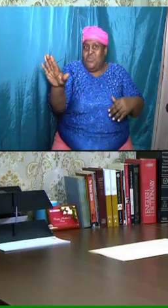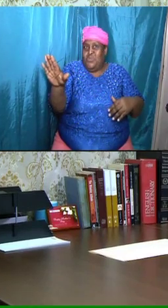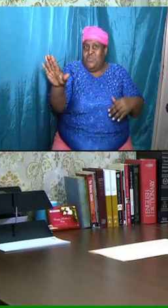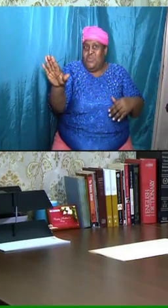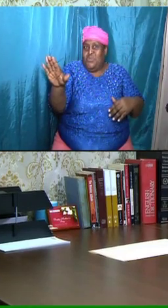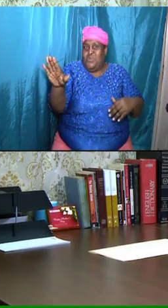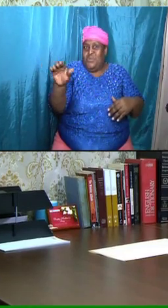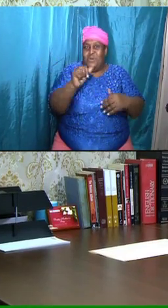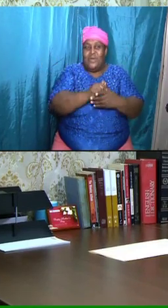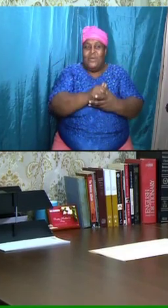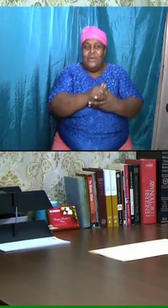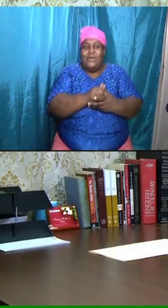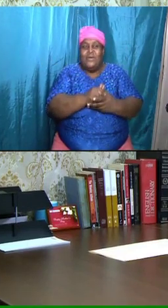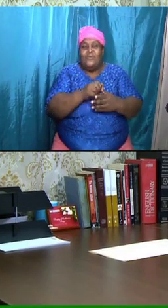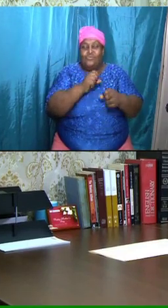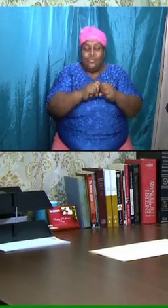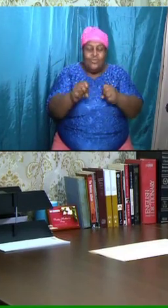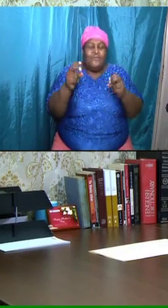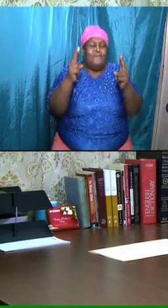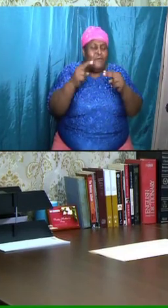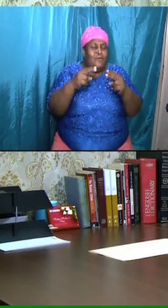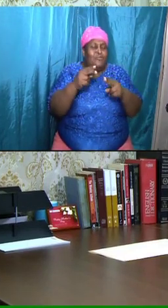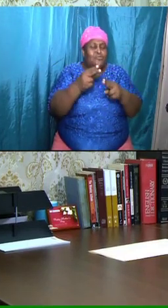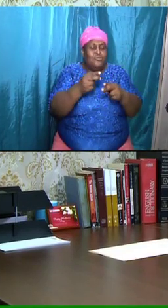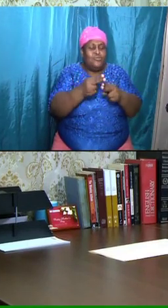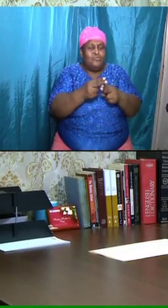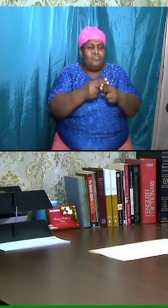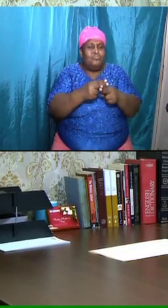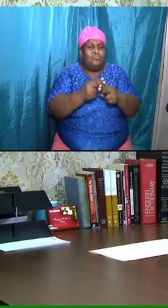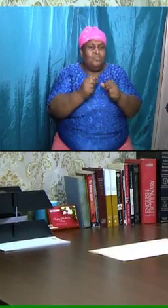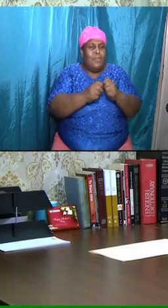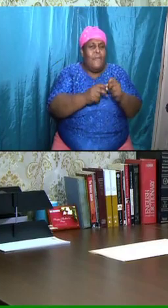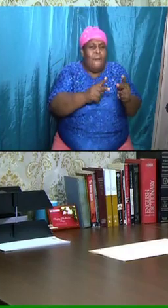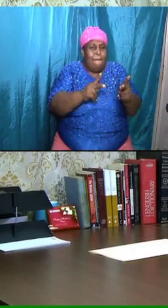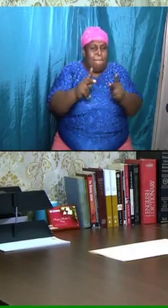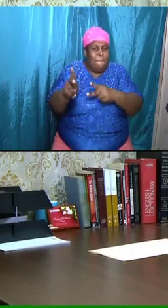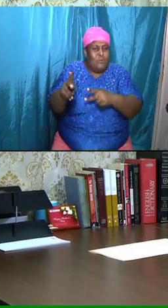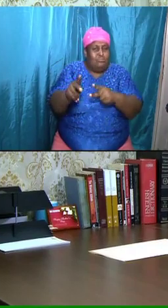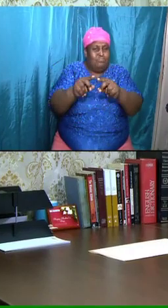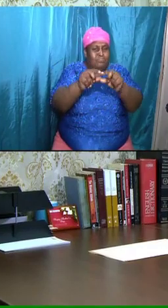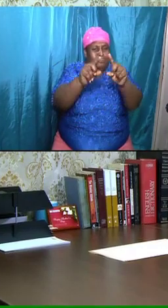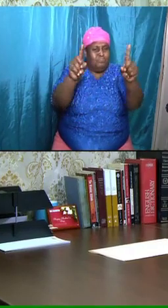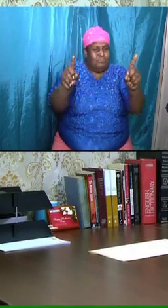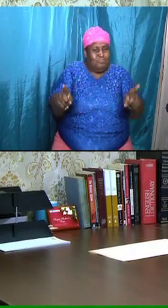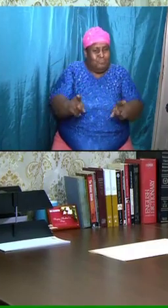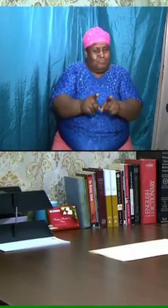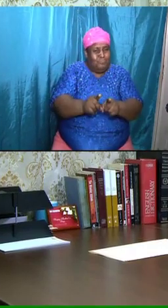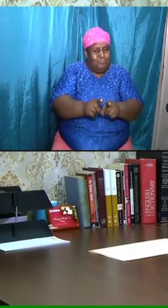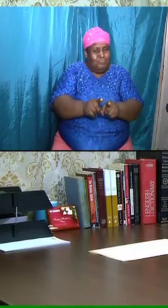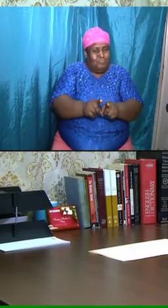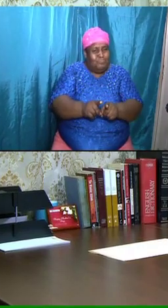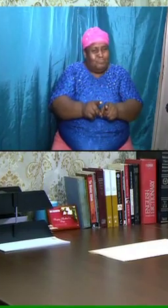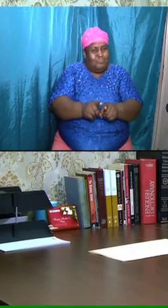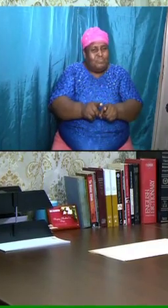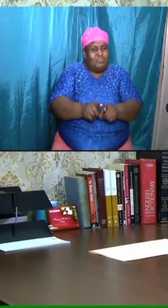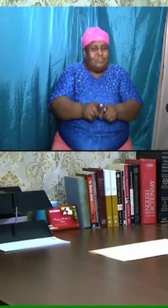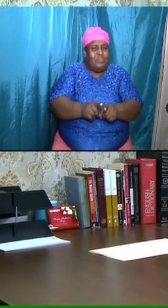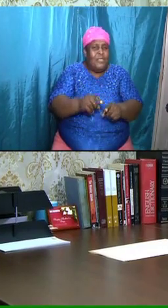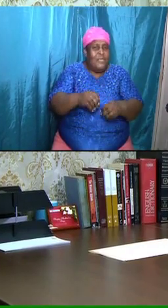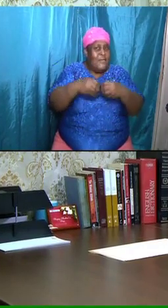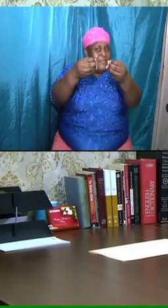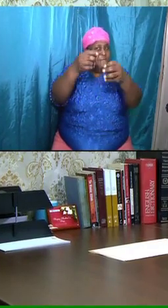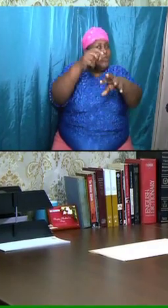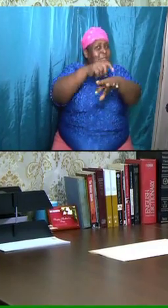I am going to very shortly put the chart up. Give you a moment to look at it.